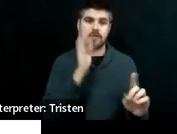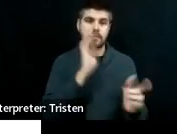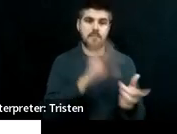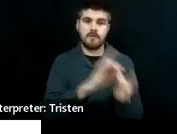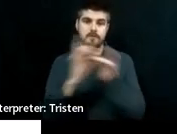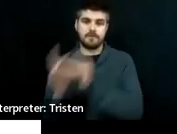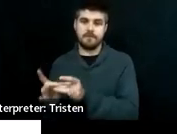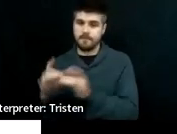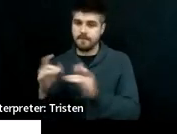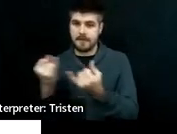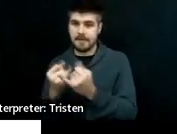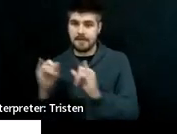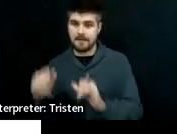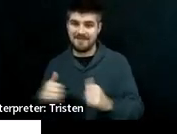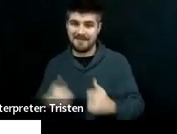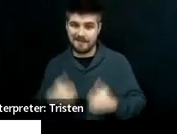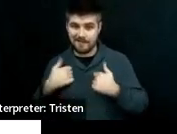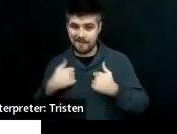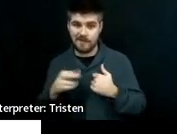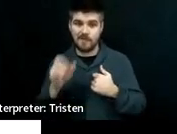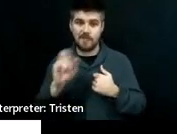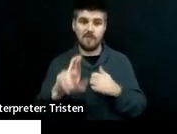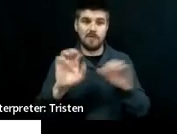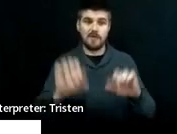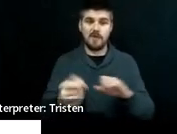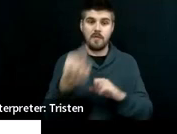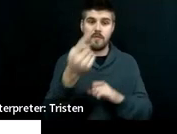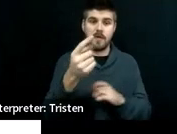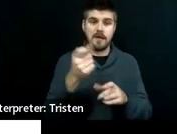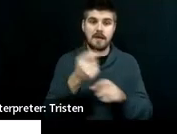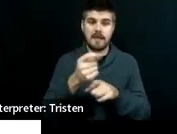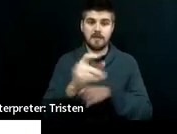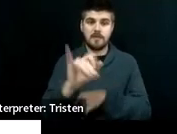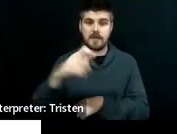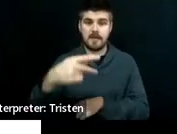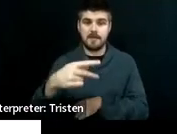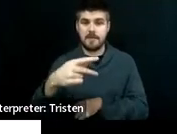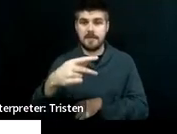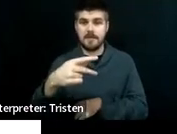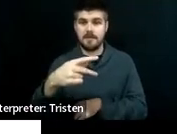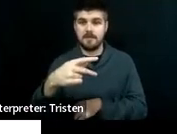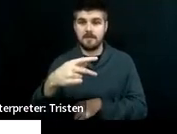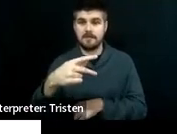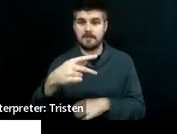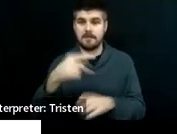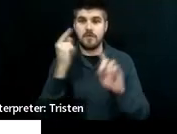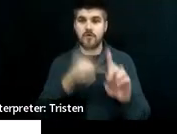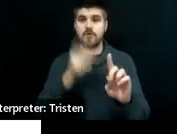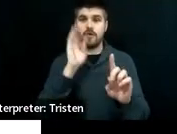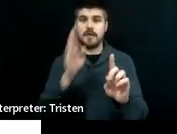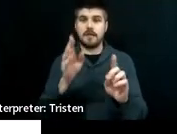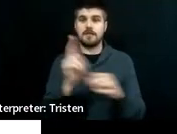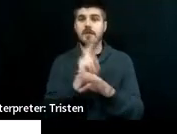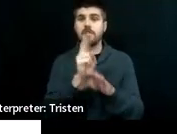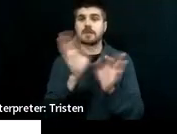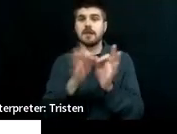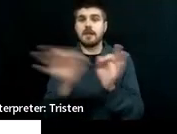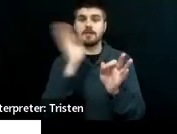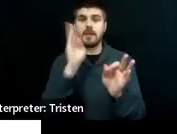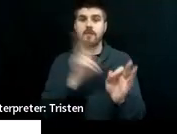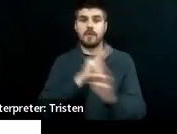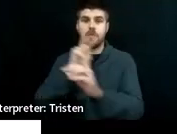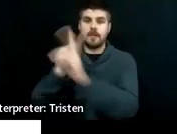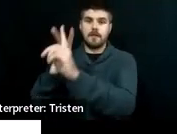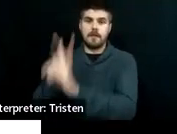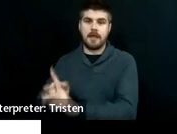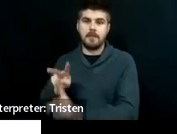living. You could take one annual IEP goal that you already have and put language that aligns to all three domains. Either one